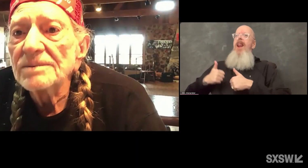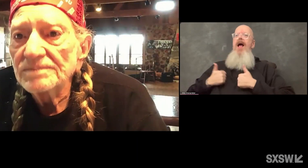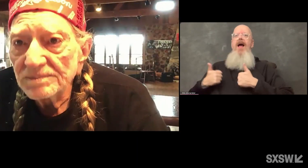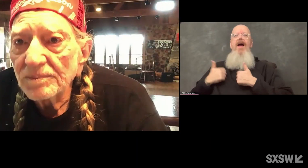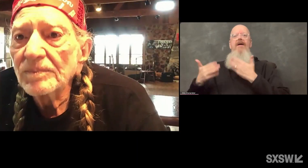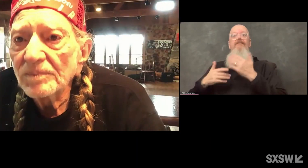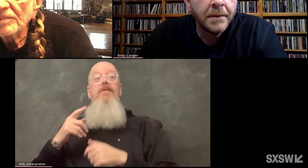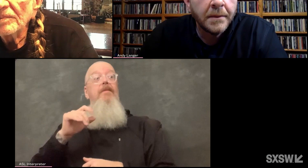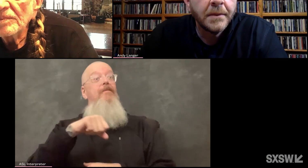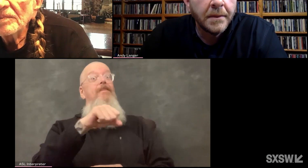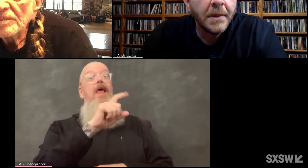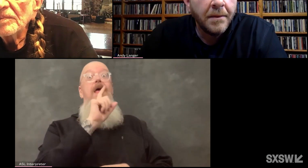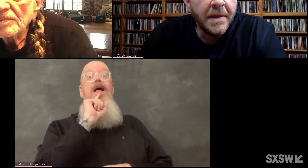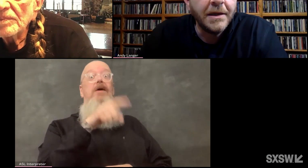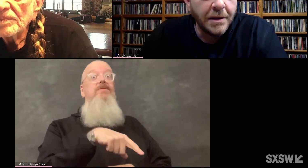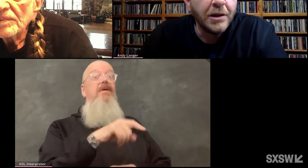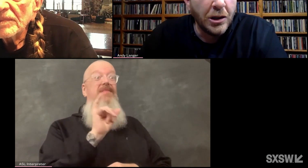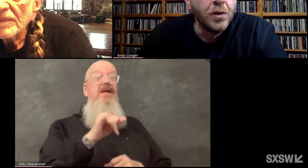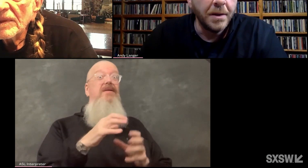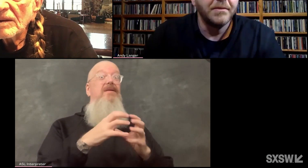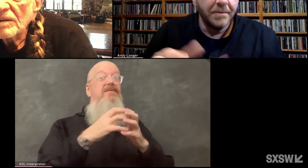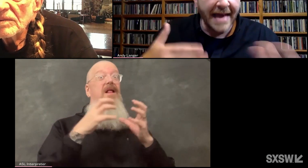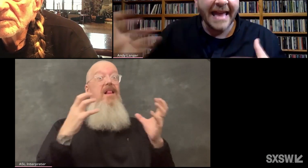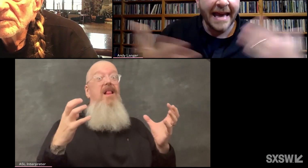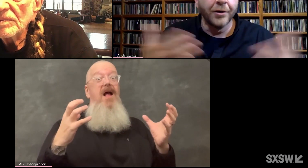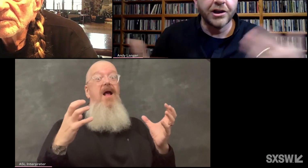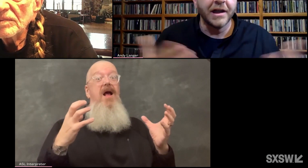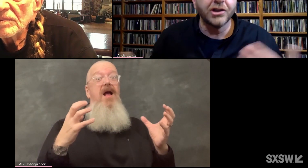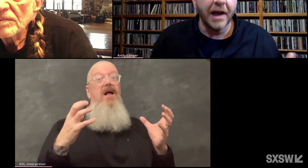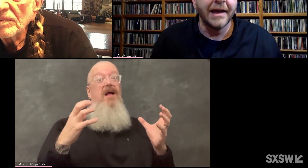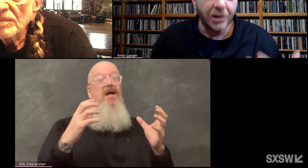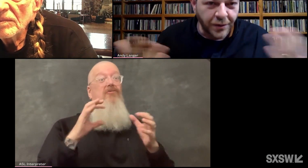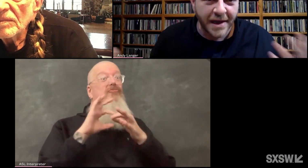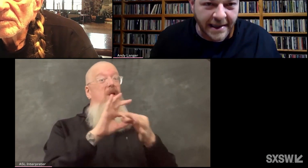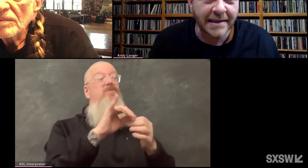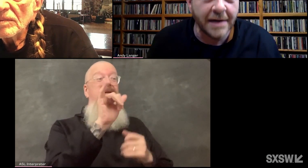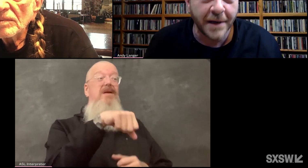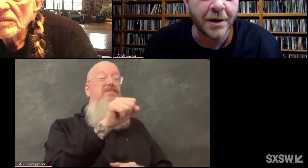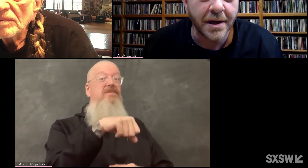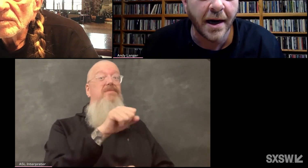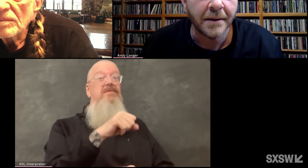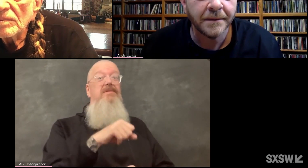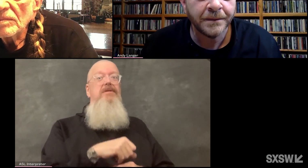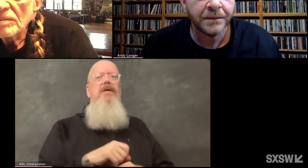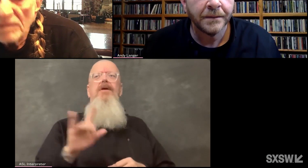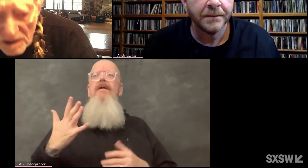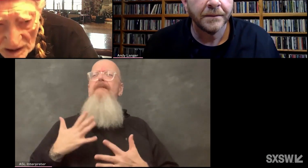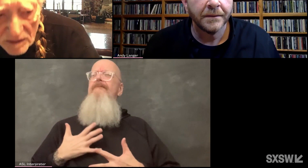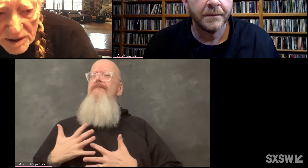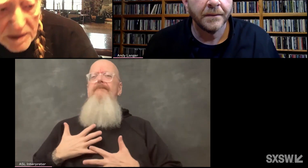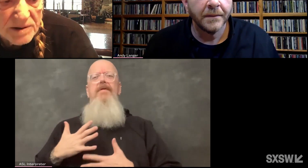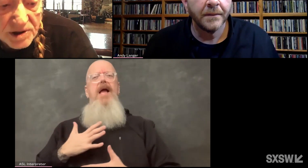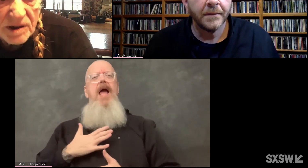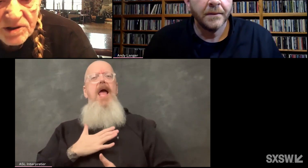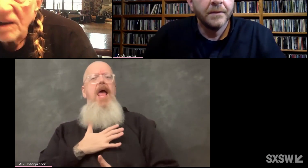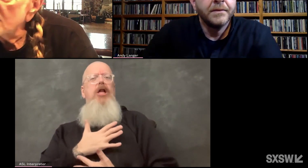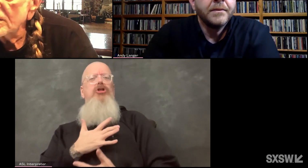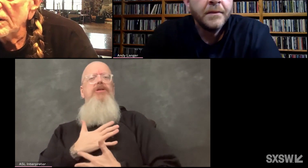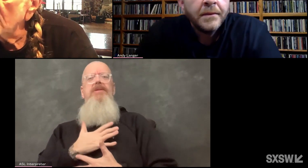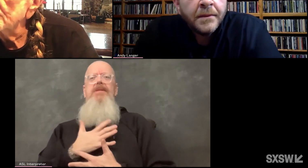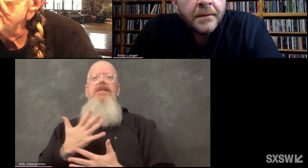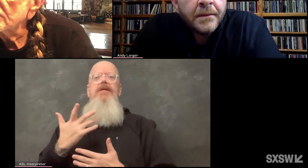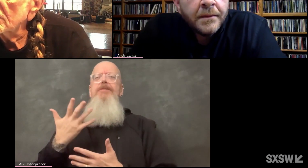Absolutely. I mean, you, that energy exchange you think is keeping you young. That energy